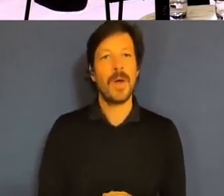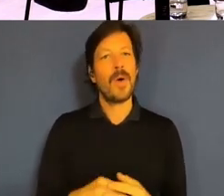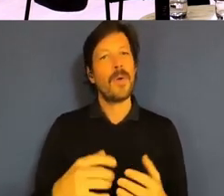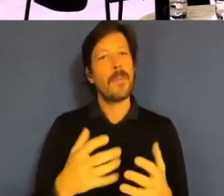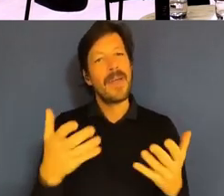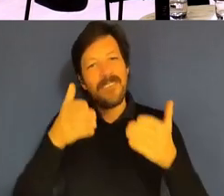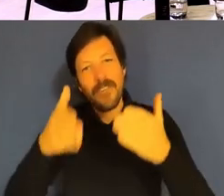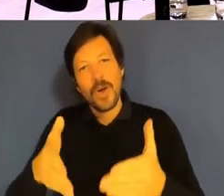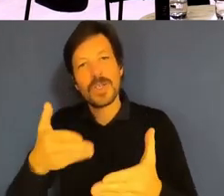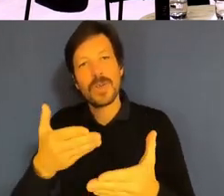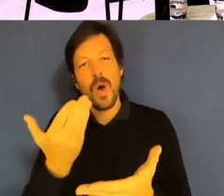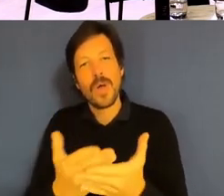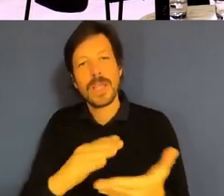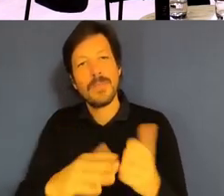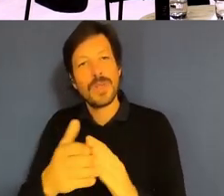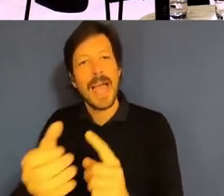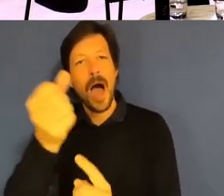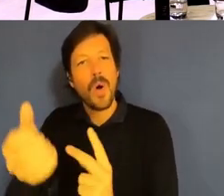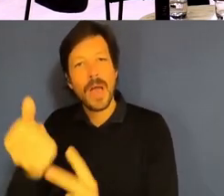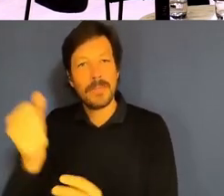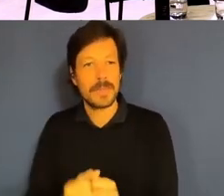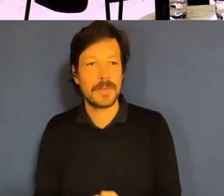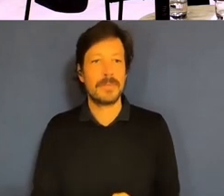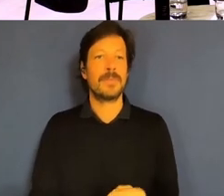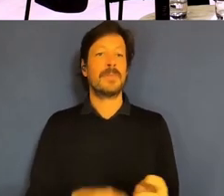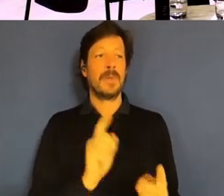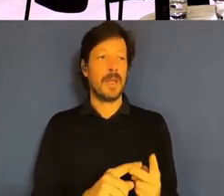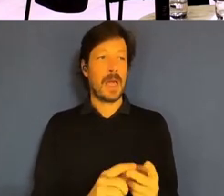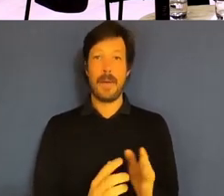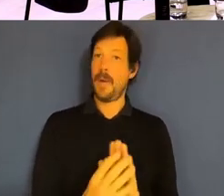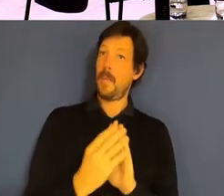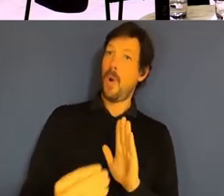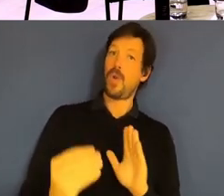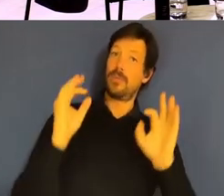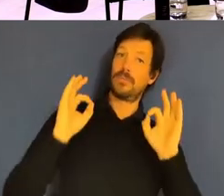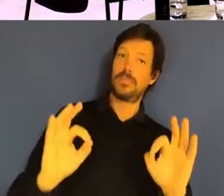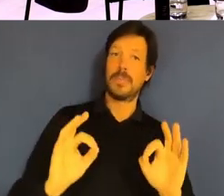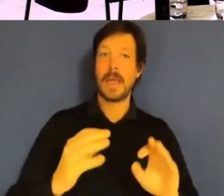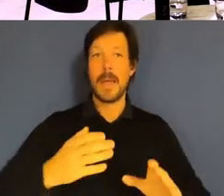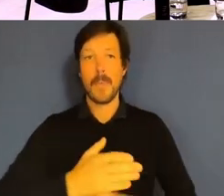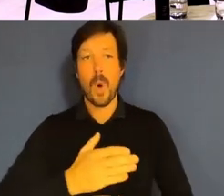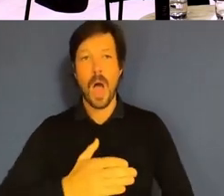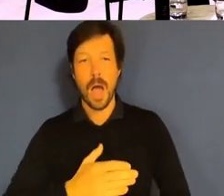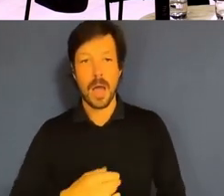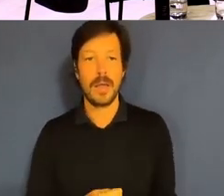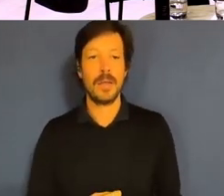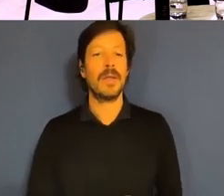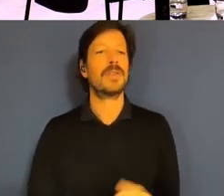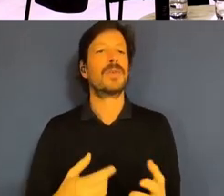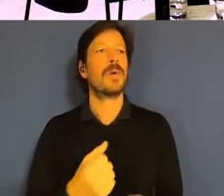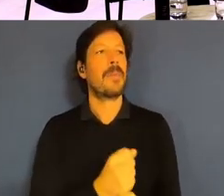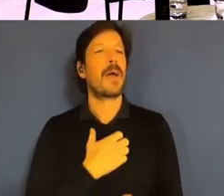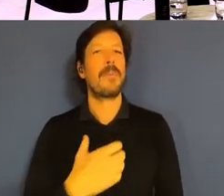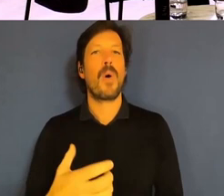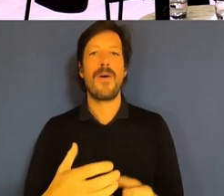Minister said, act as a model employer and contribute to a fairer and more inclusive Australia? A very broad